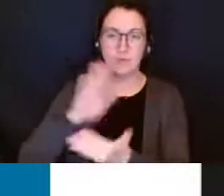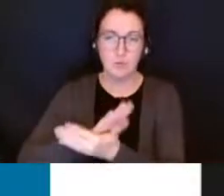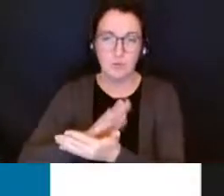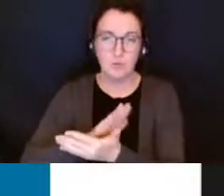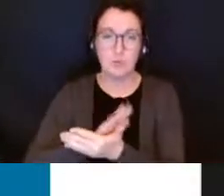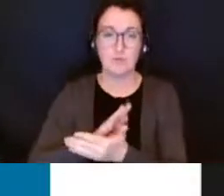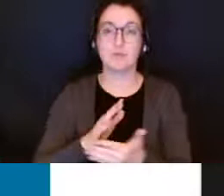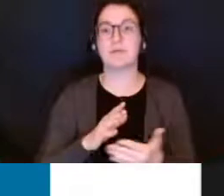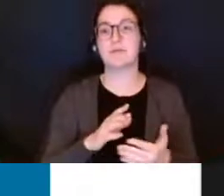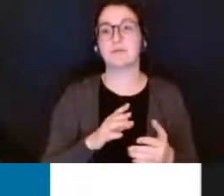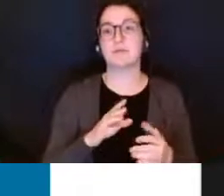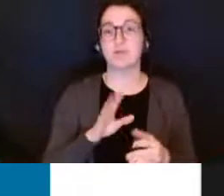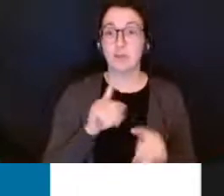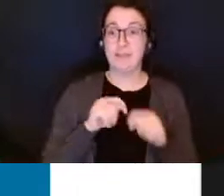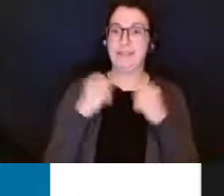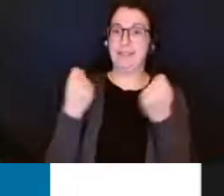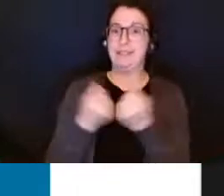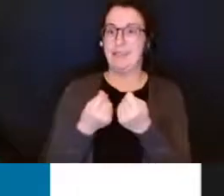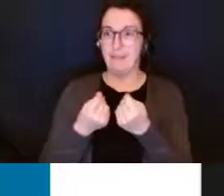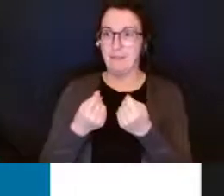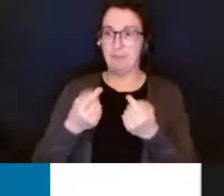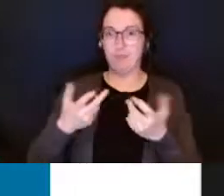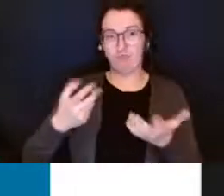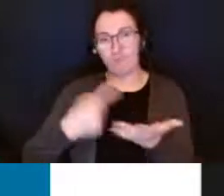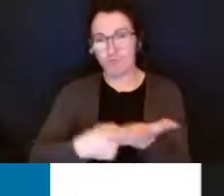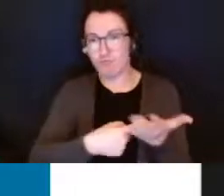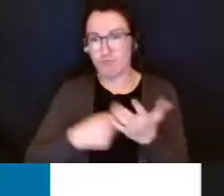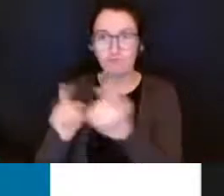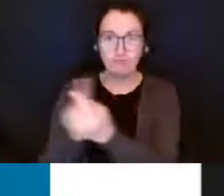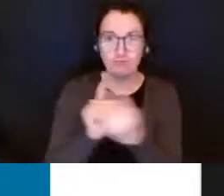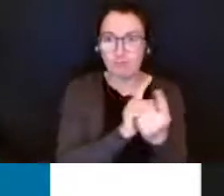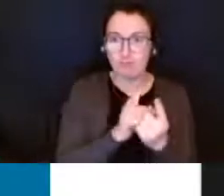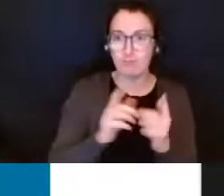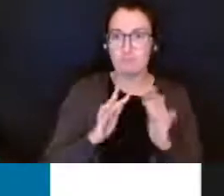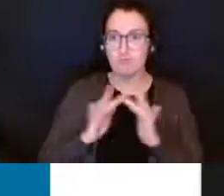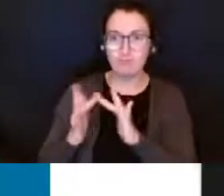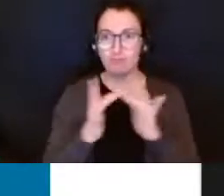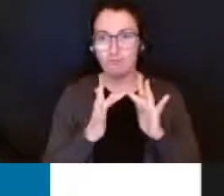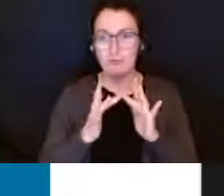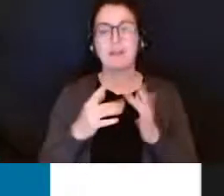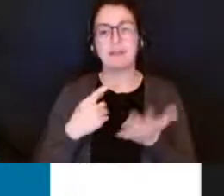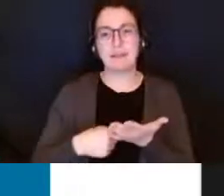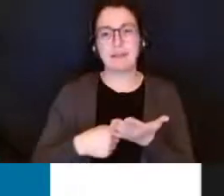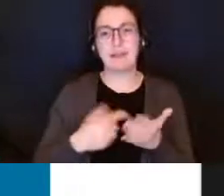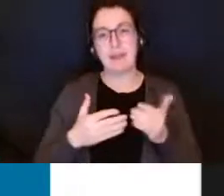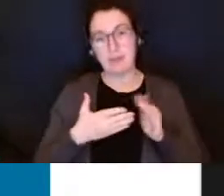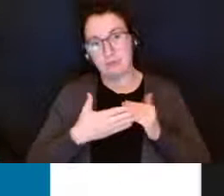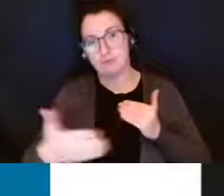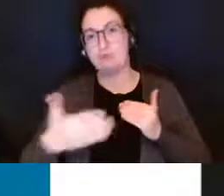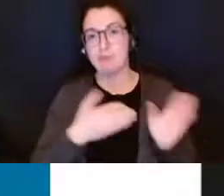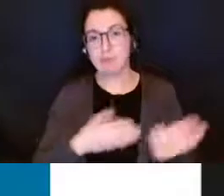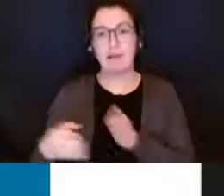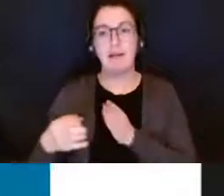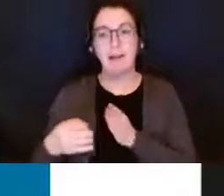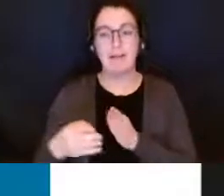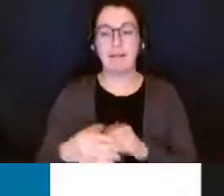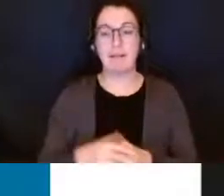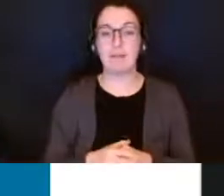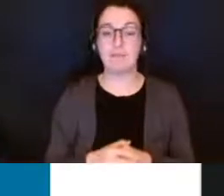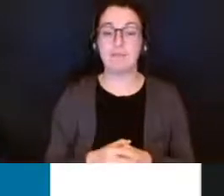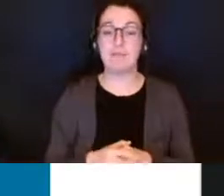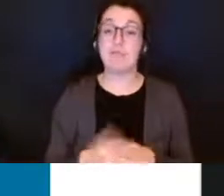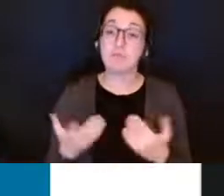can get to know the needs of your child and based on those needs develop a transition plan specialized transportation